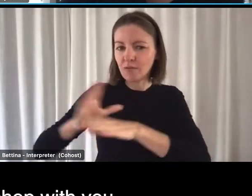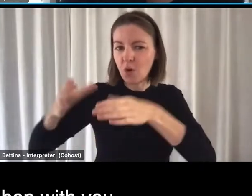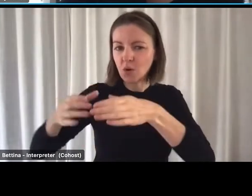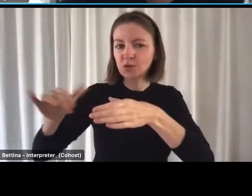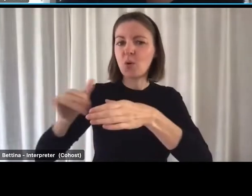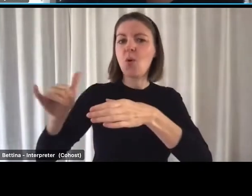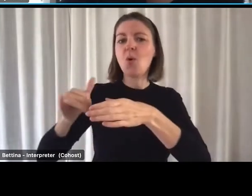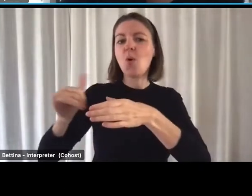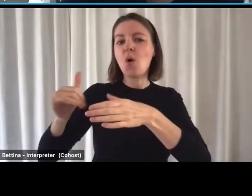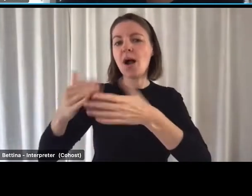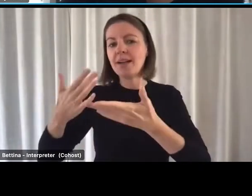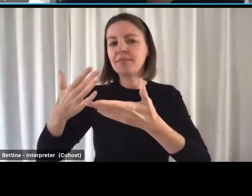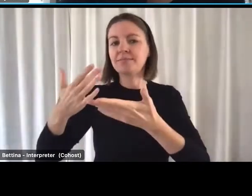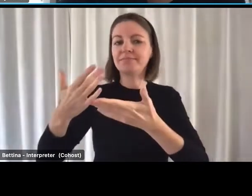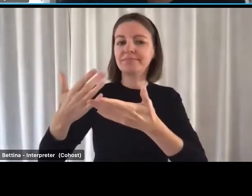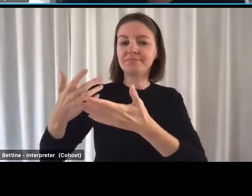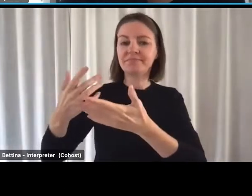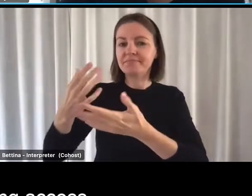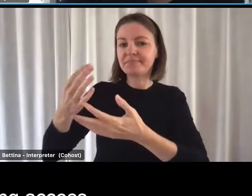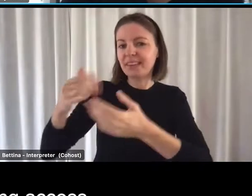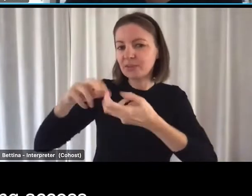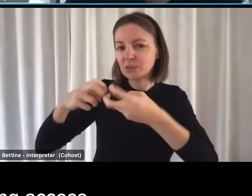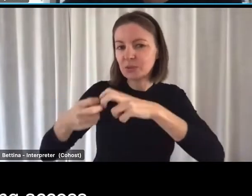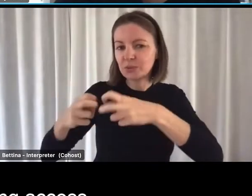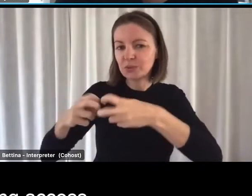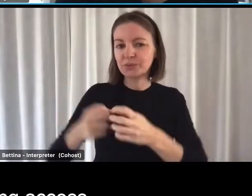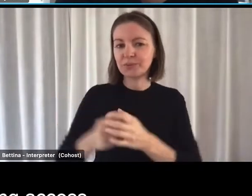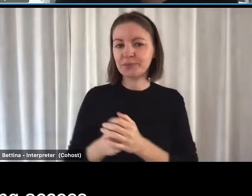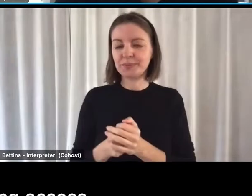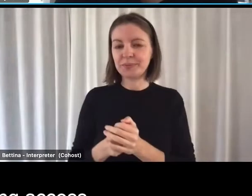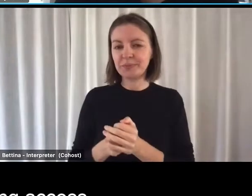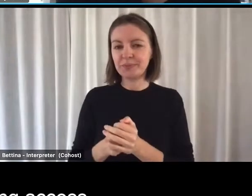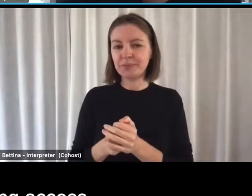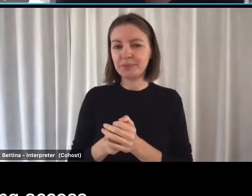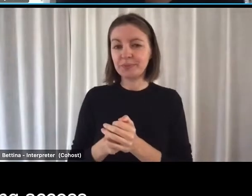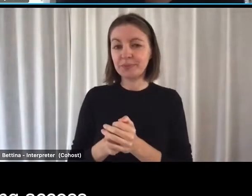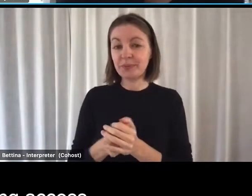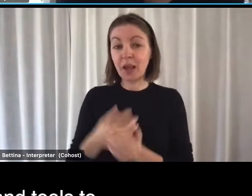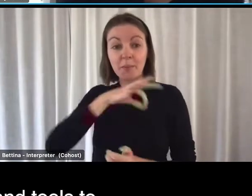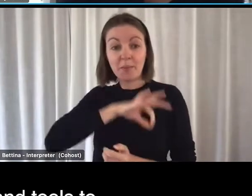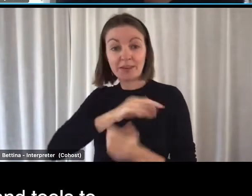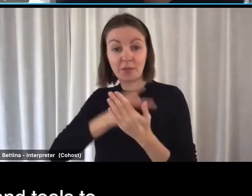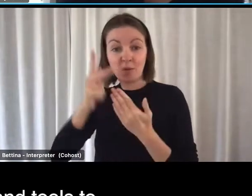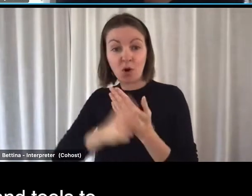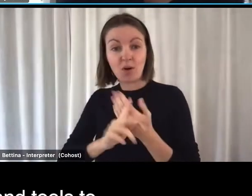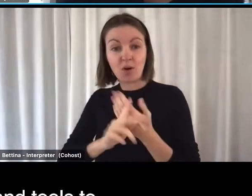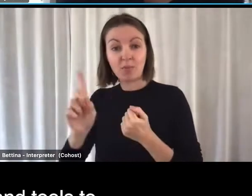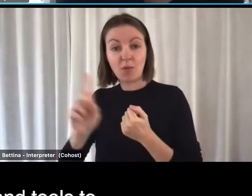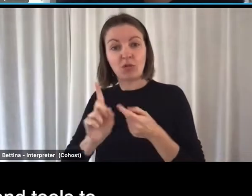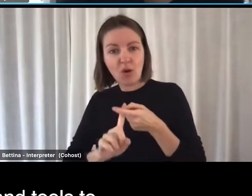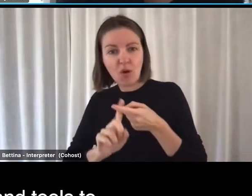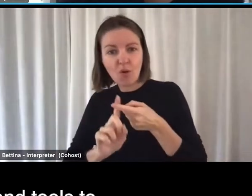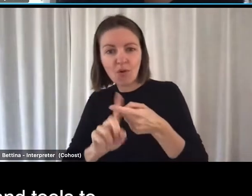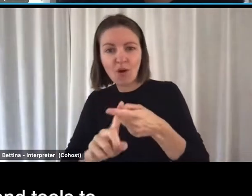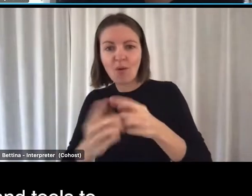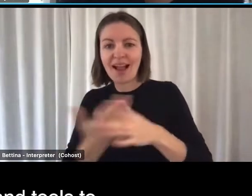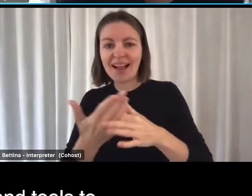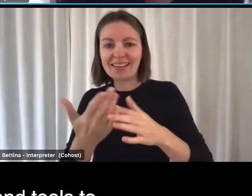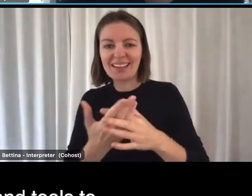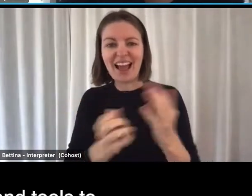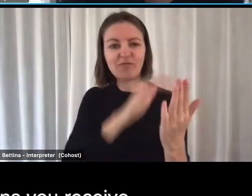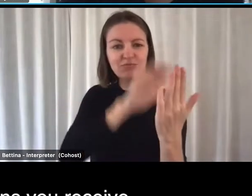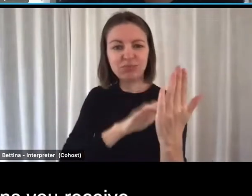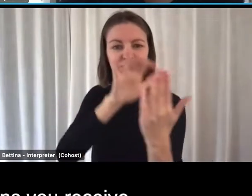our workshop with you. A huge benefit of this program is ongoing access to an ever-growing library of templates